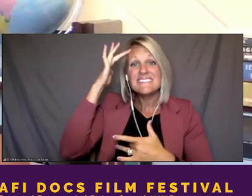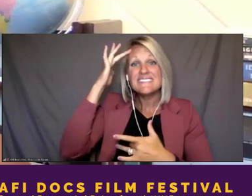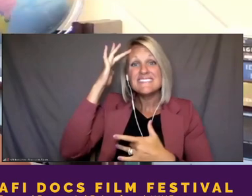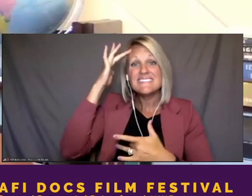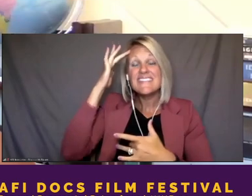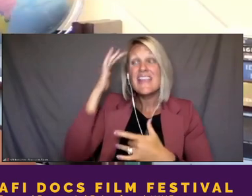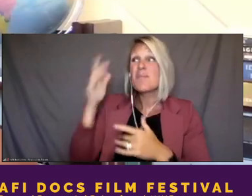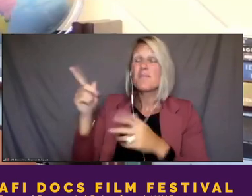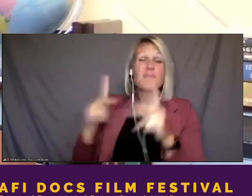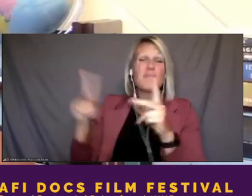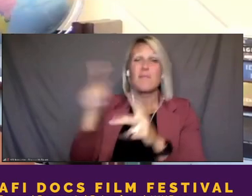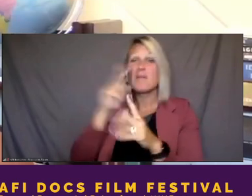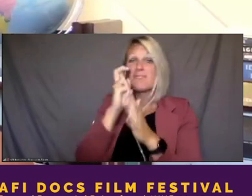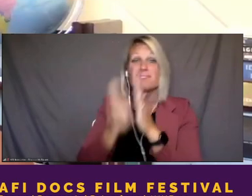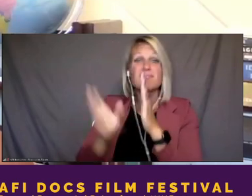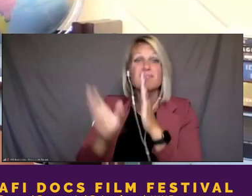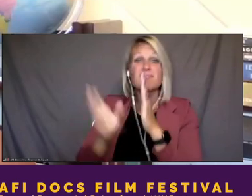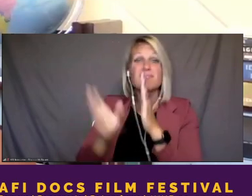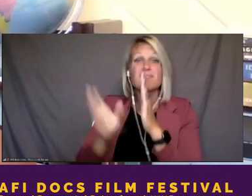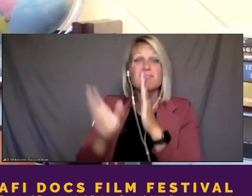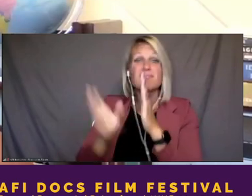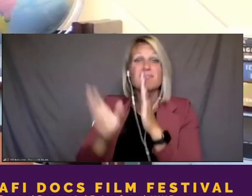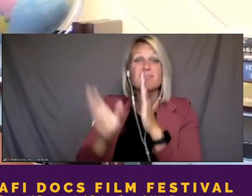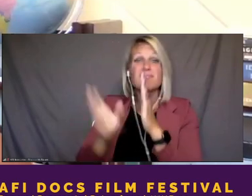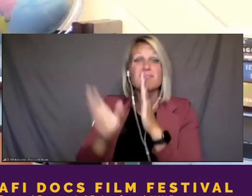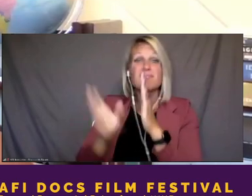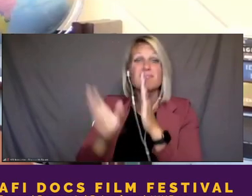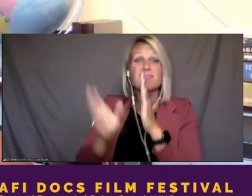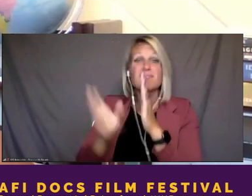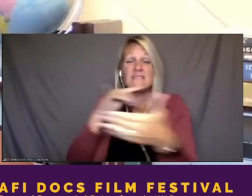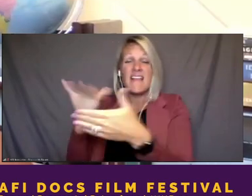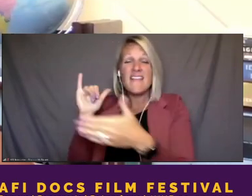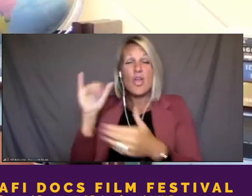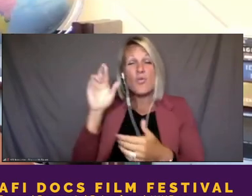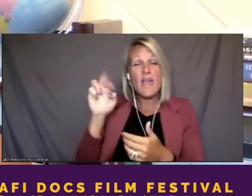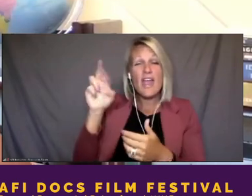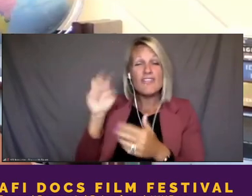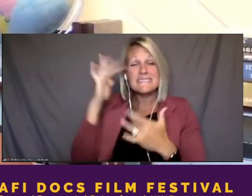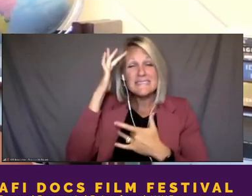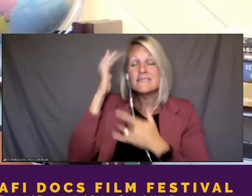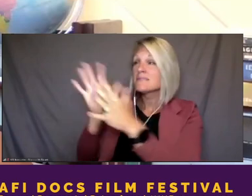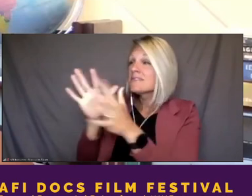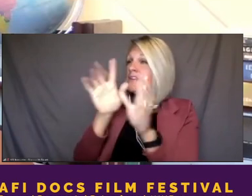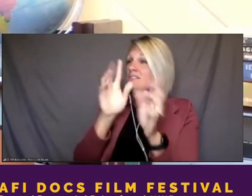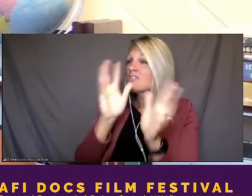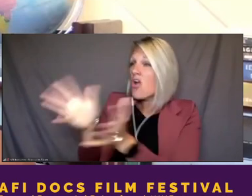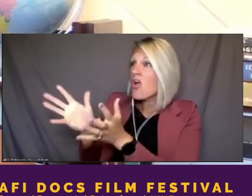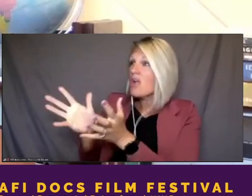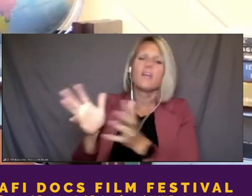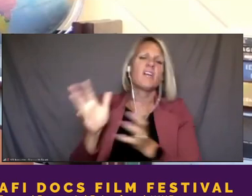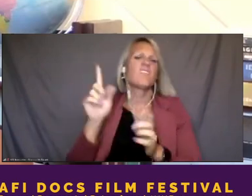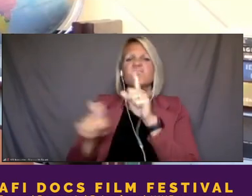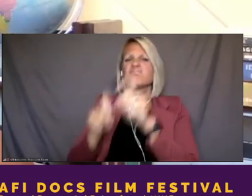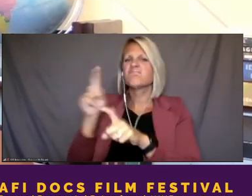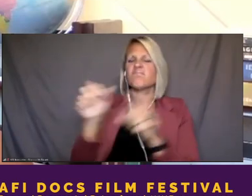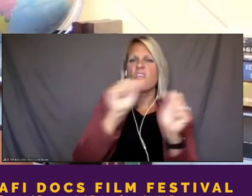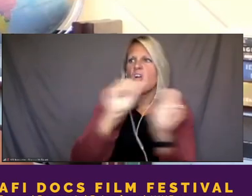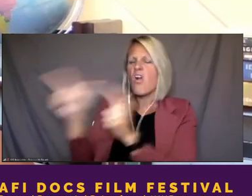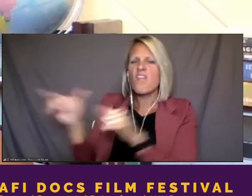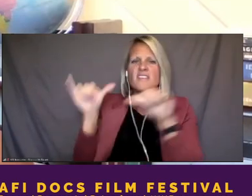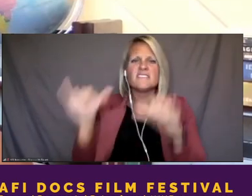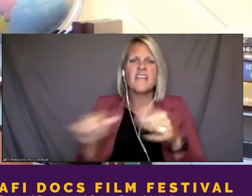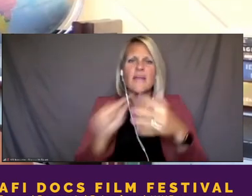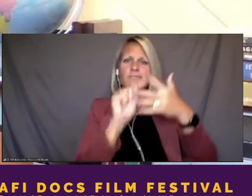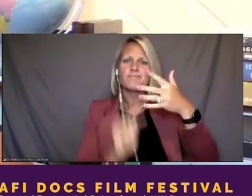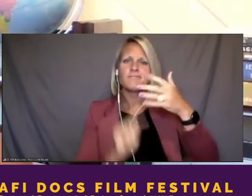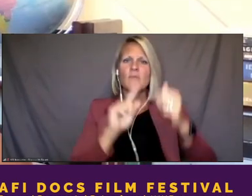rare disease that most people don't know much about. So we talked to all of them and we asked them all the same questions. And, you it's important to that we went into this